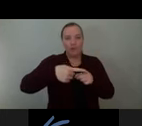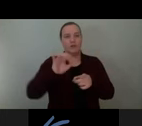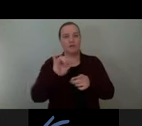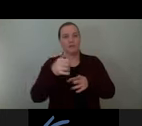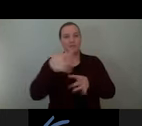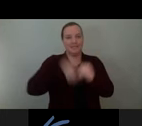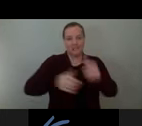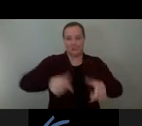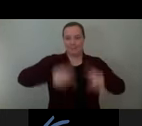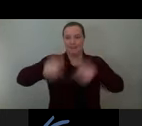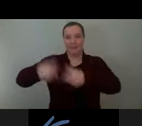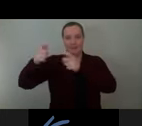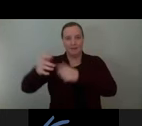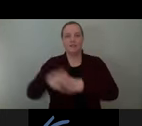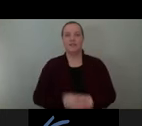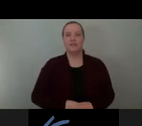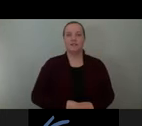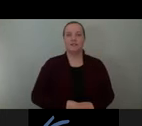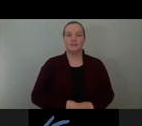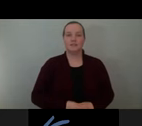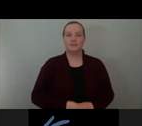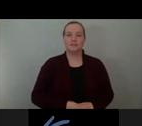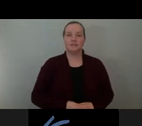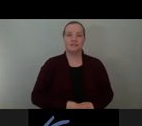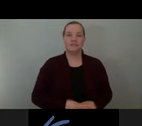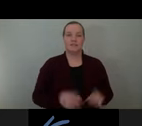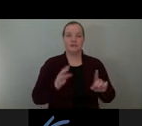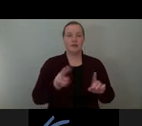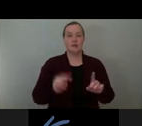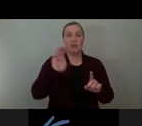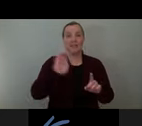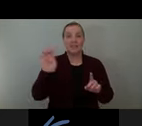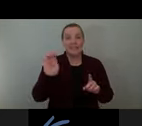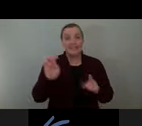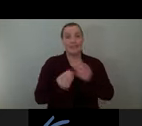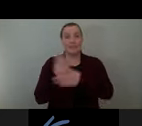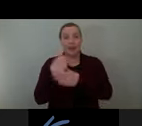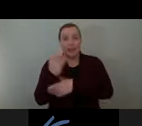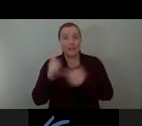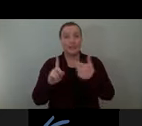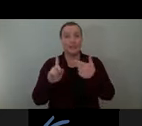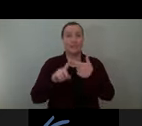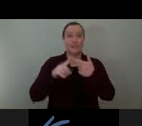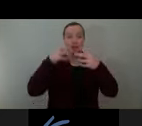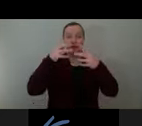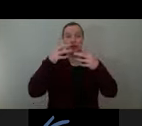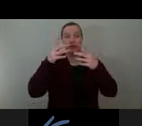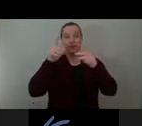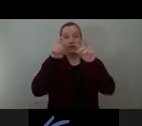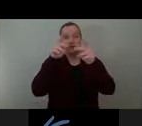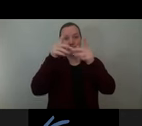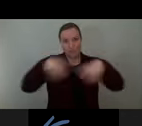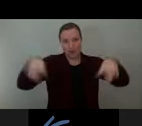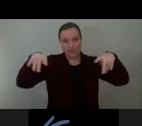Similarly, a view in plan, the house plant on the northeast corner, the curtain folly, number two, the